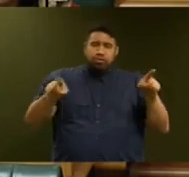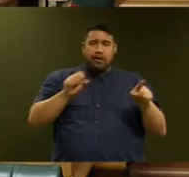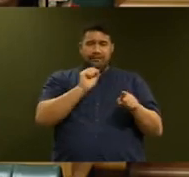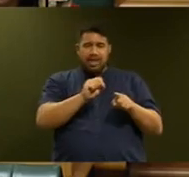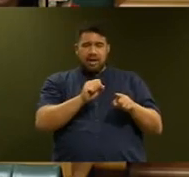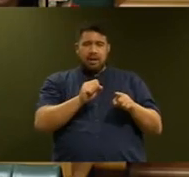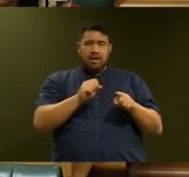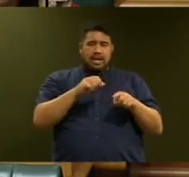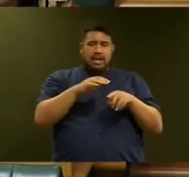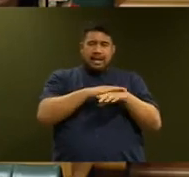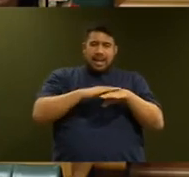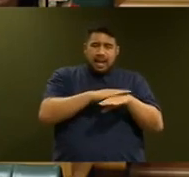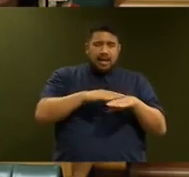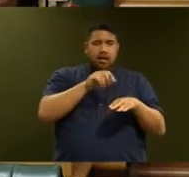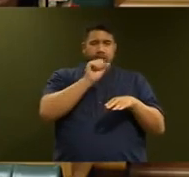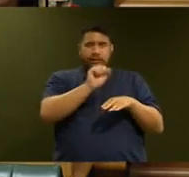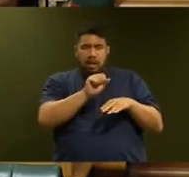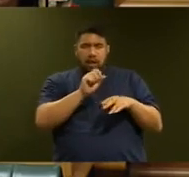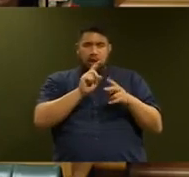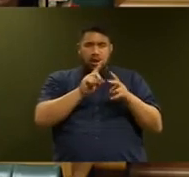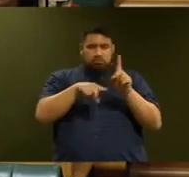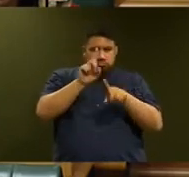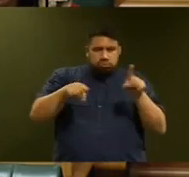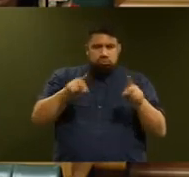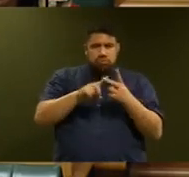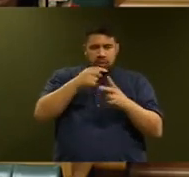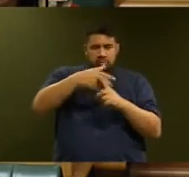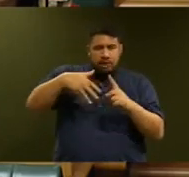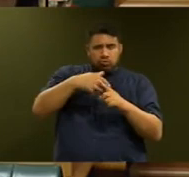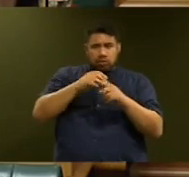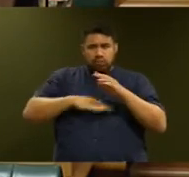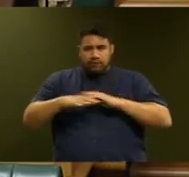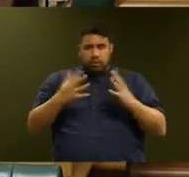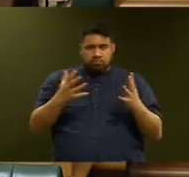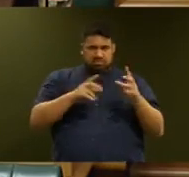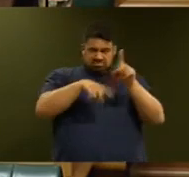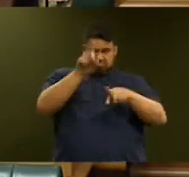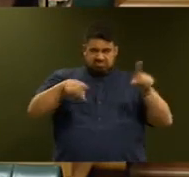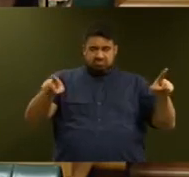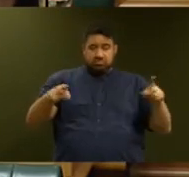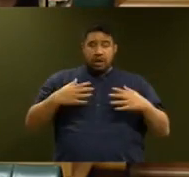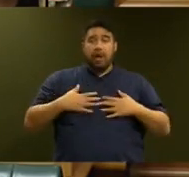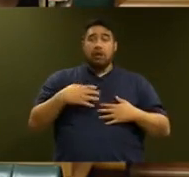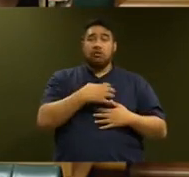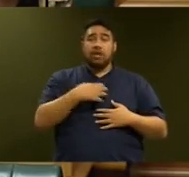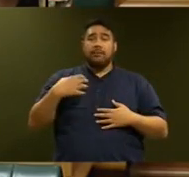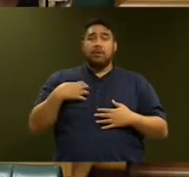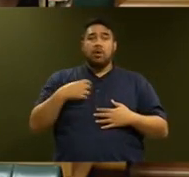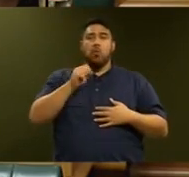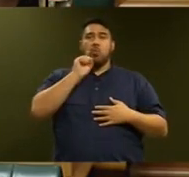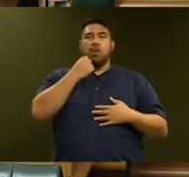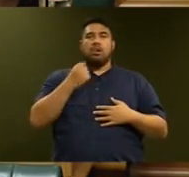all live together in diverse communities around this country. This government is not going to engage in the kind of